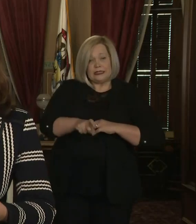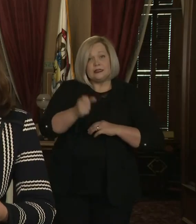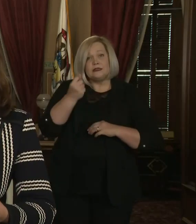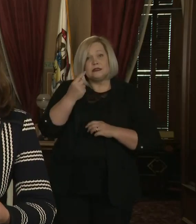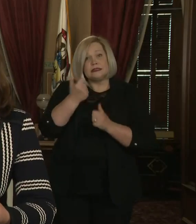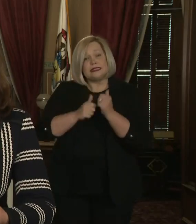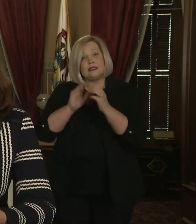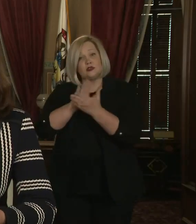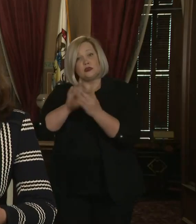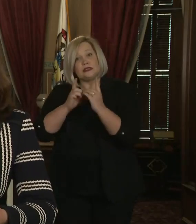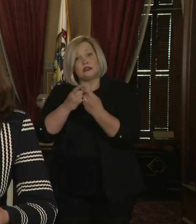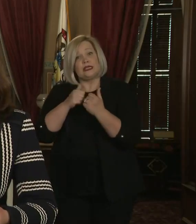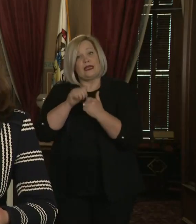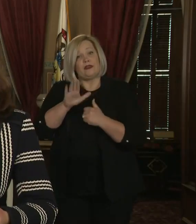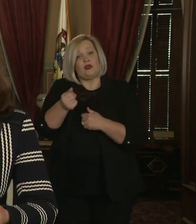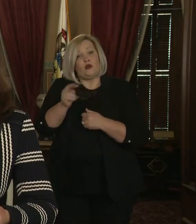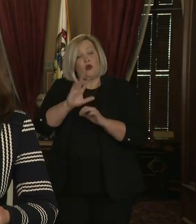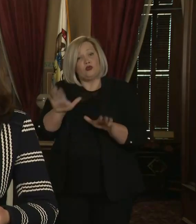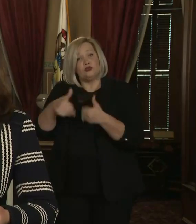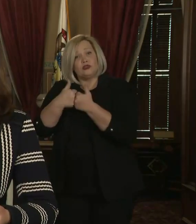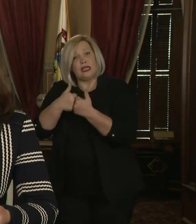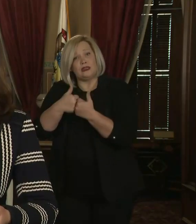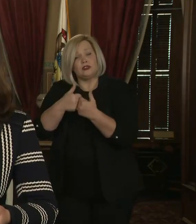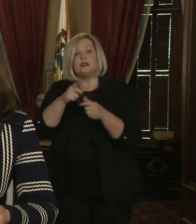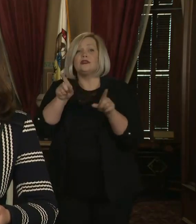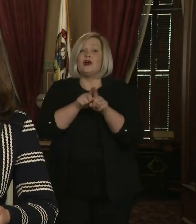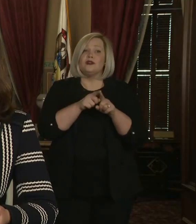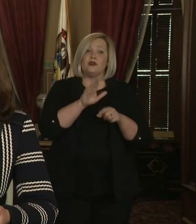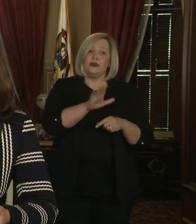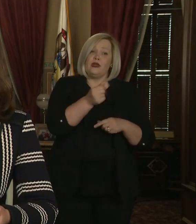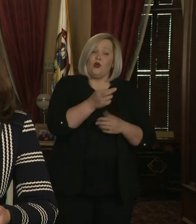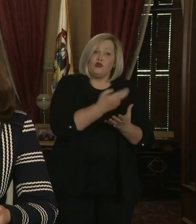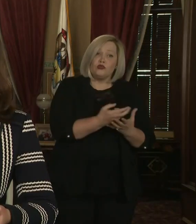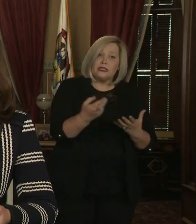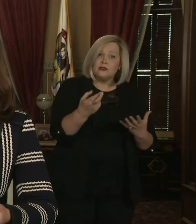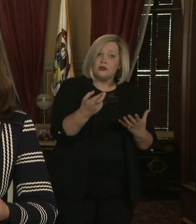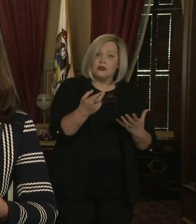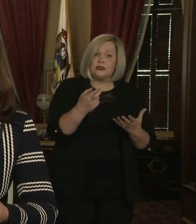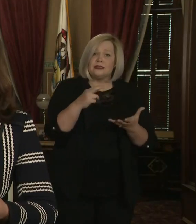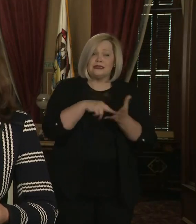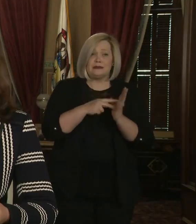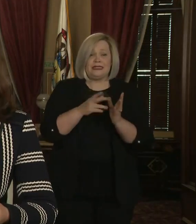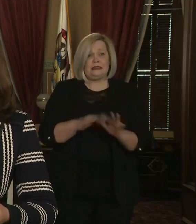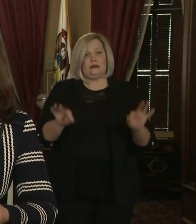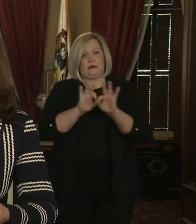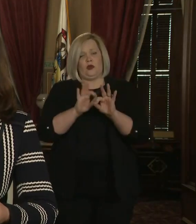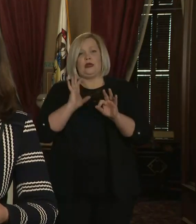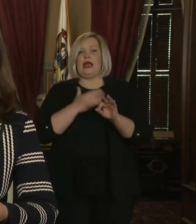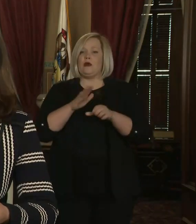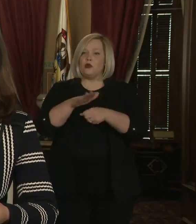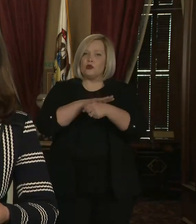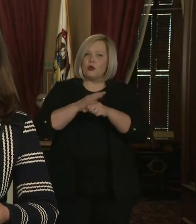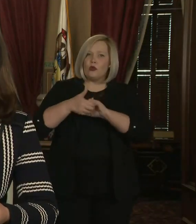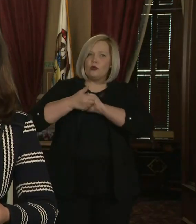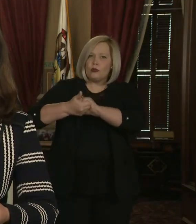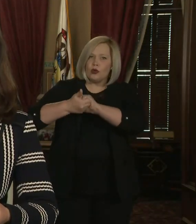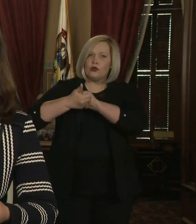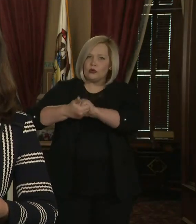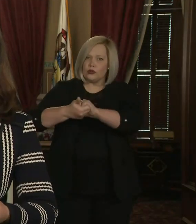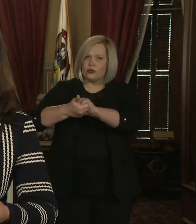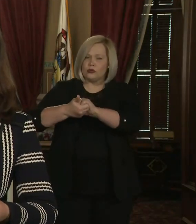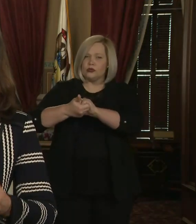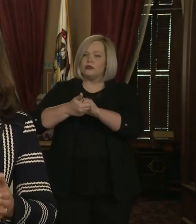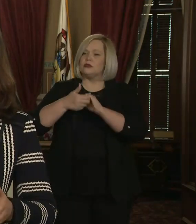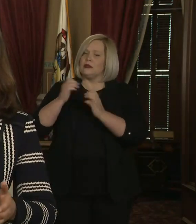challenges and also different resources. And that's why it's so important that our local partners who are on the front line are